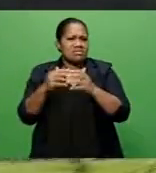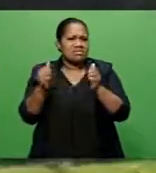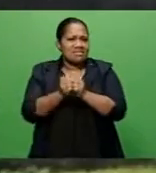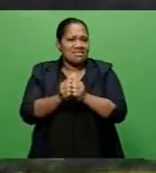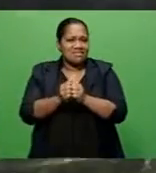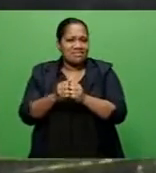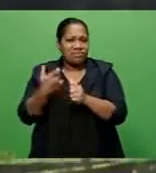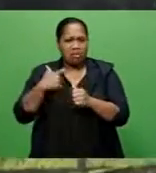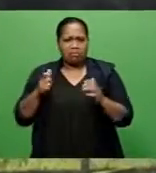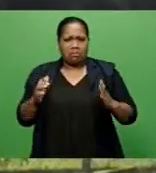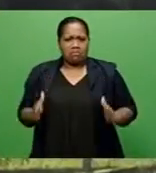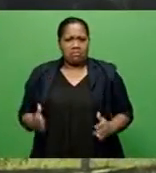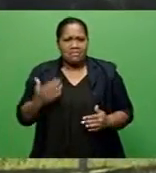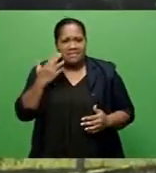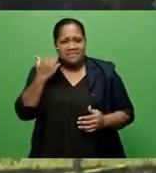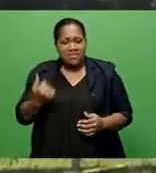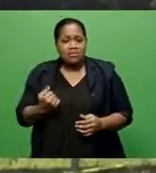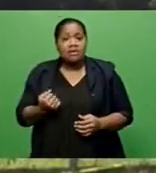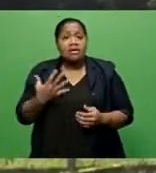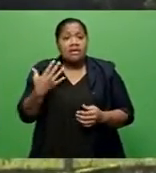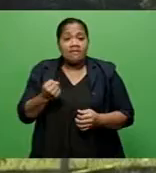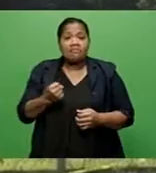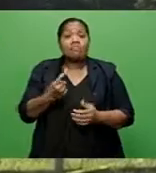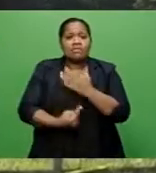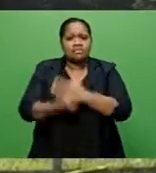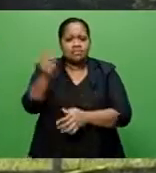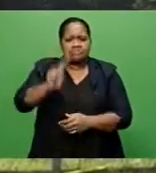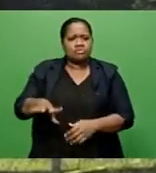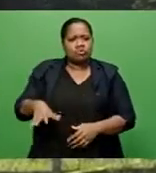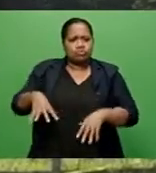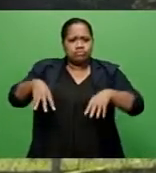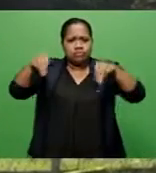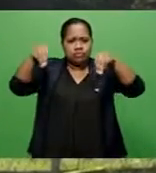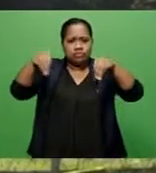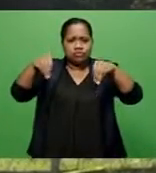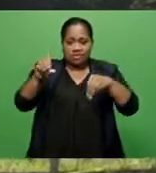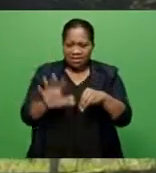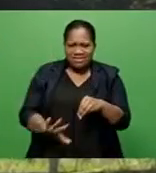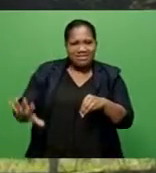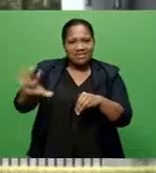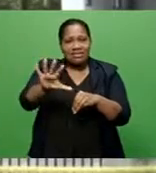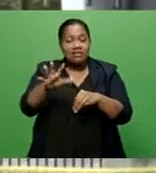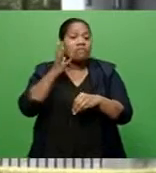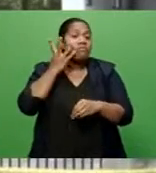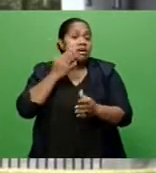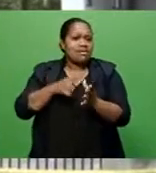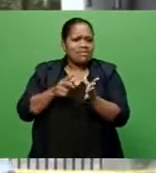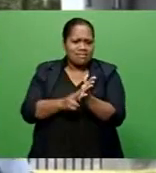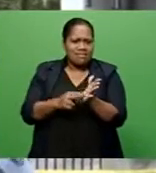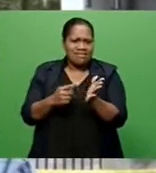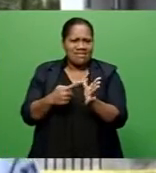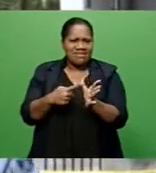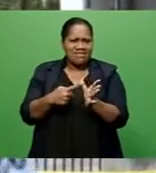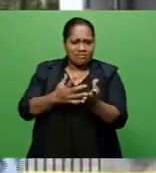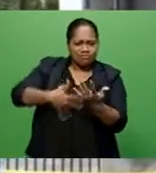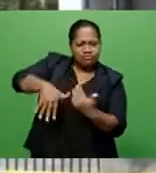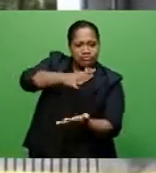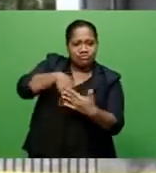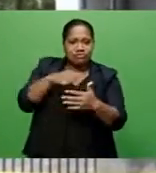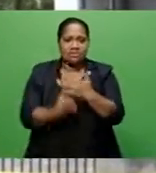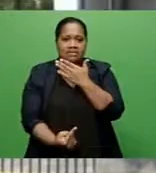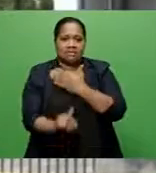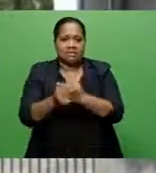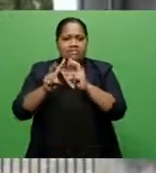Villagers say there was a power outage over the weekend in the area during the height of TC Ana. Investigations continue.